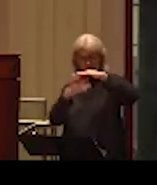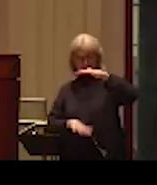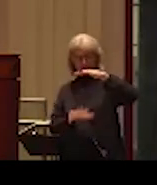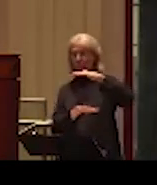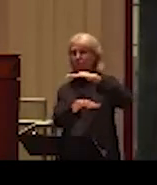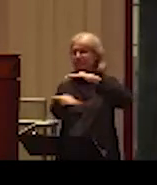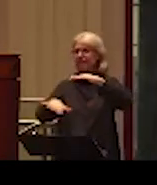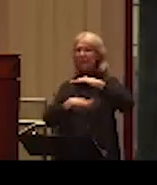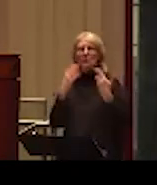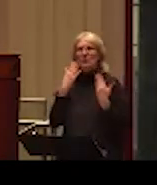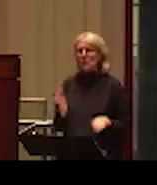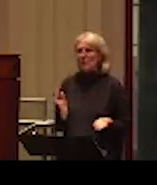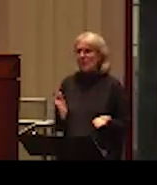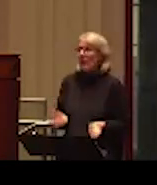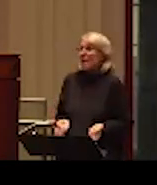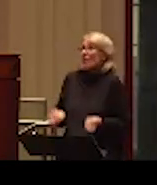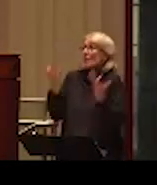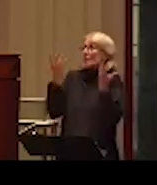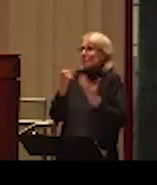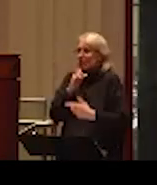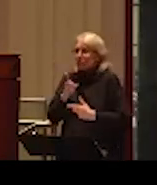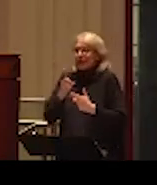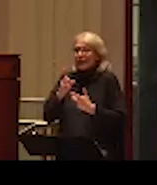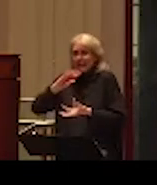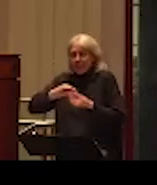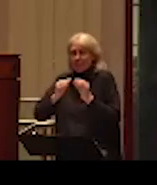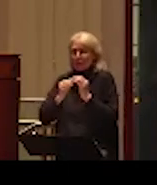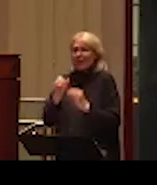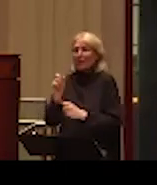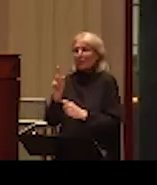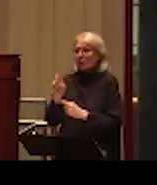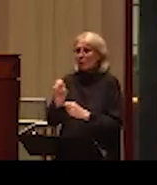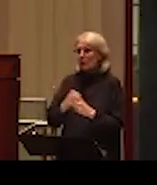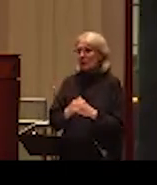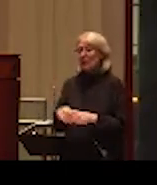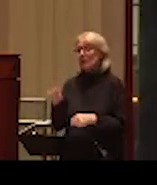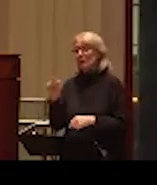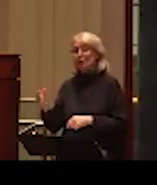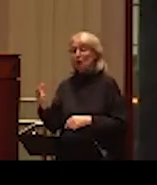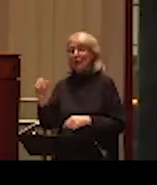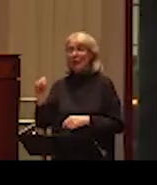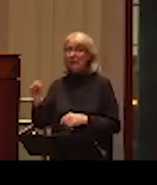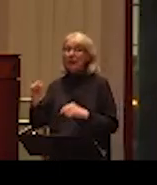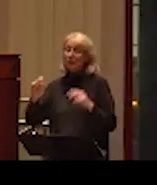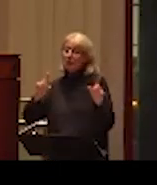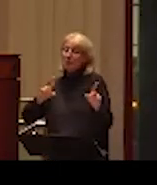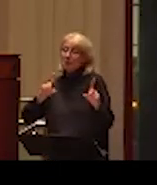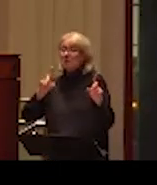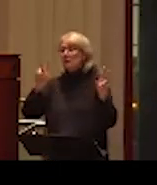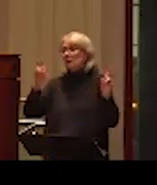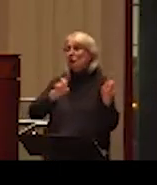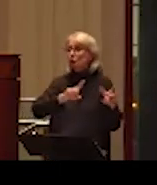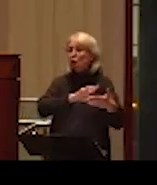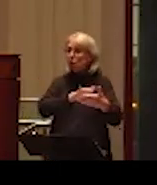abuse in the police data. So the second source of data is actually the survey, but it's called population